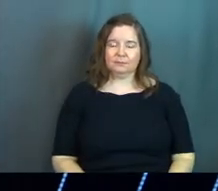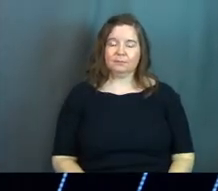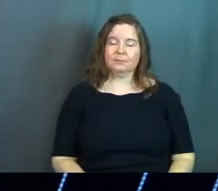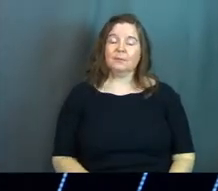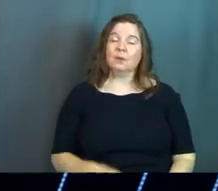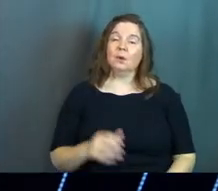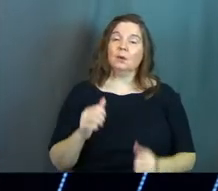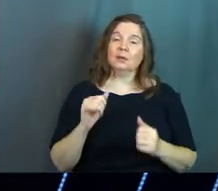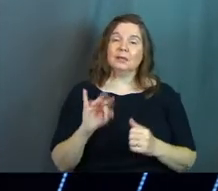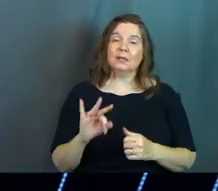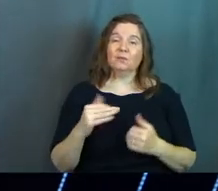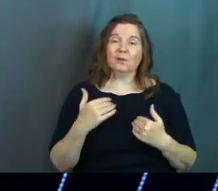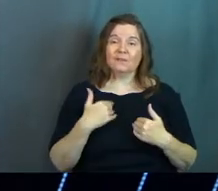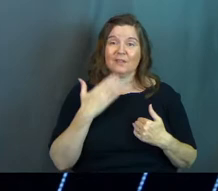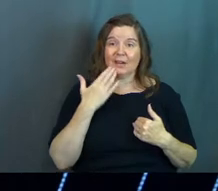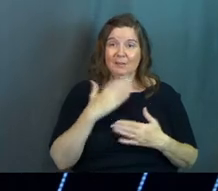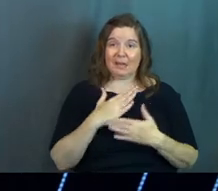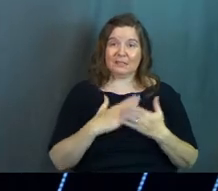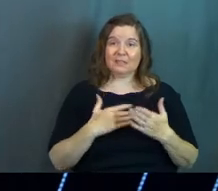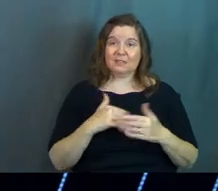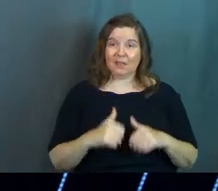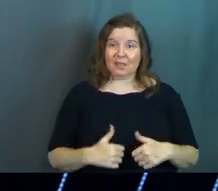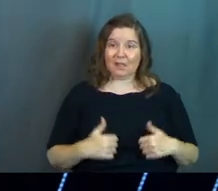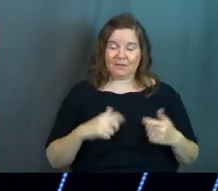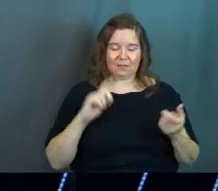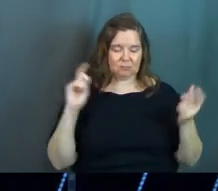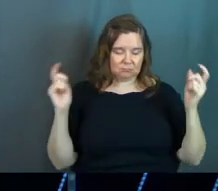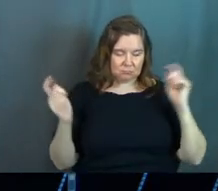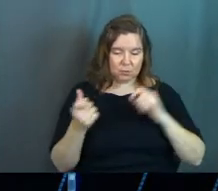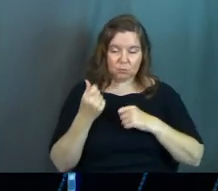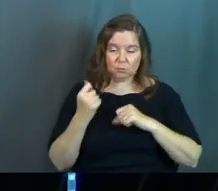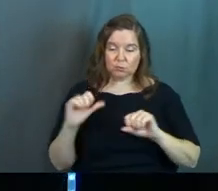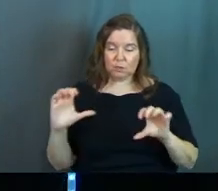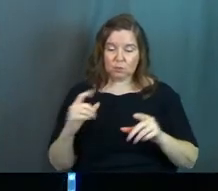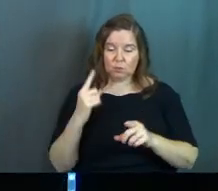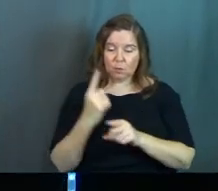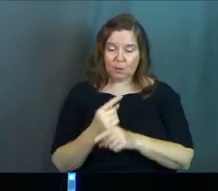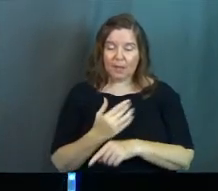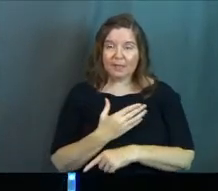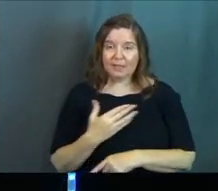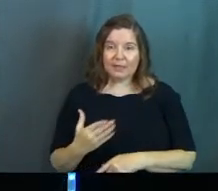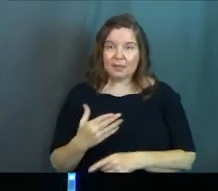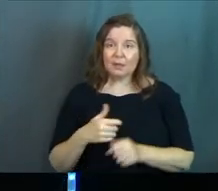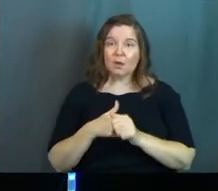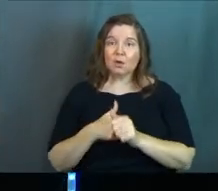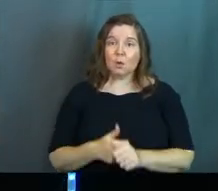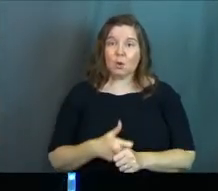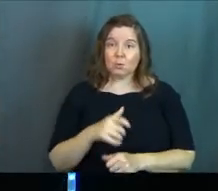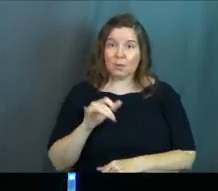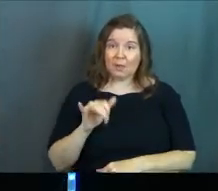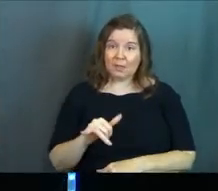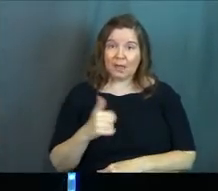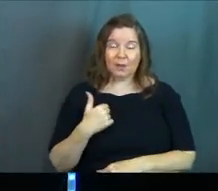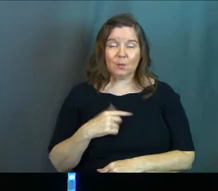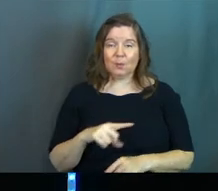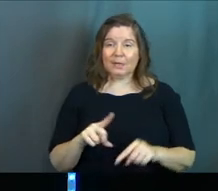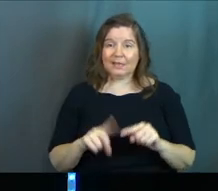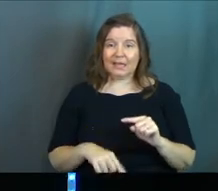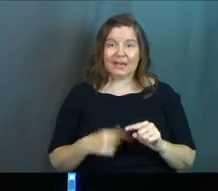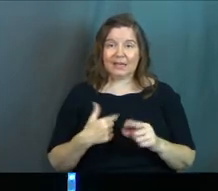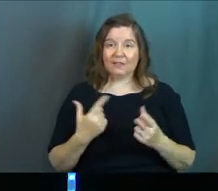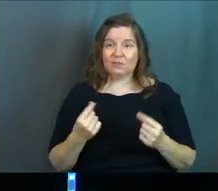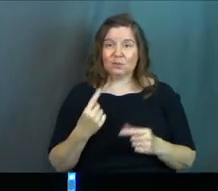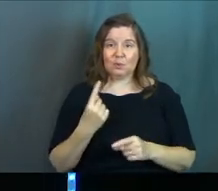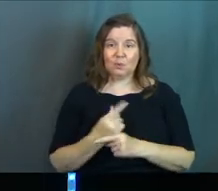So even if we've had a bad section of our life and then we turn around, we try to do the right thing. According to that, we can't